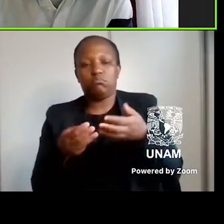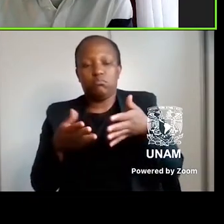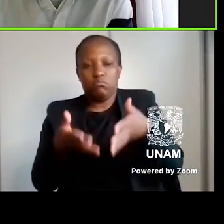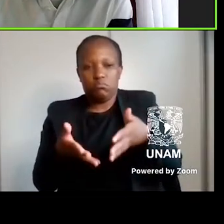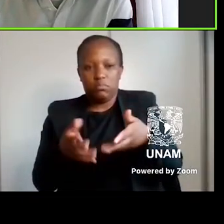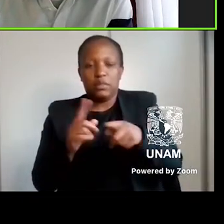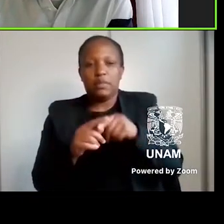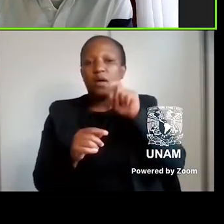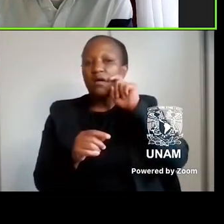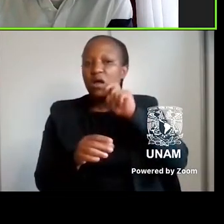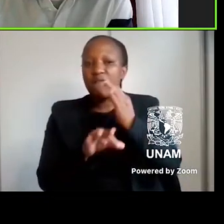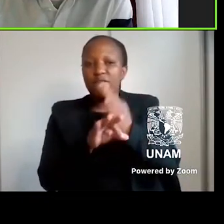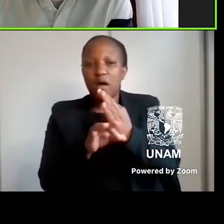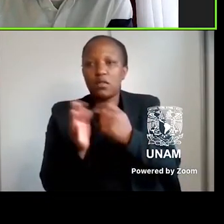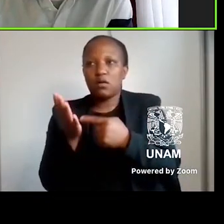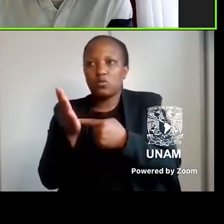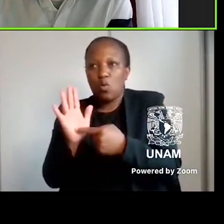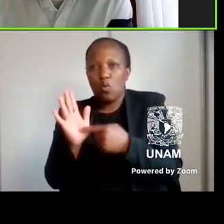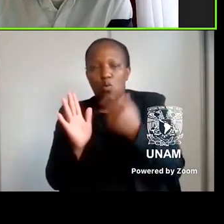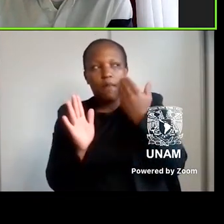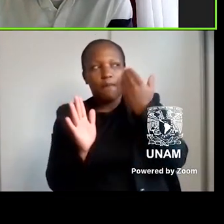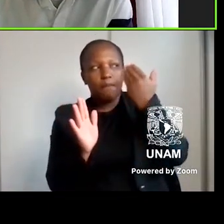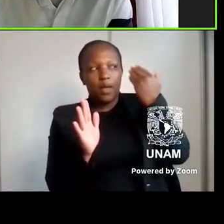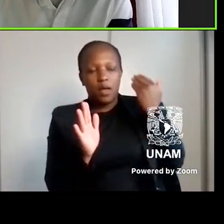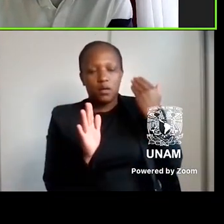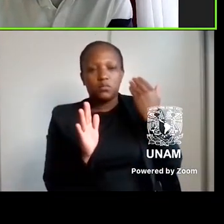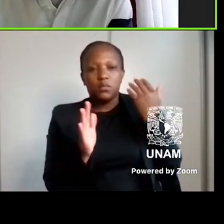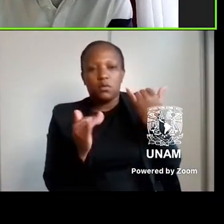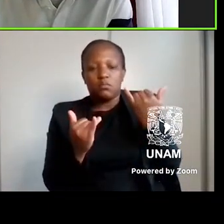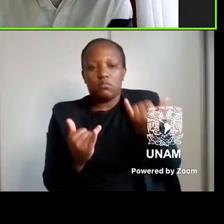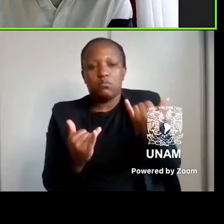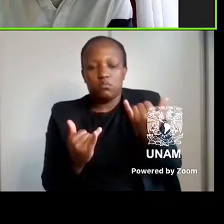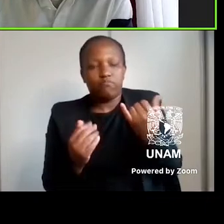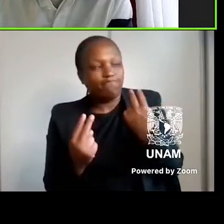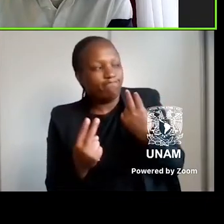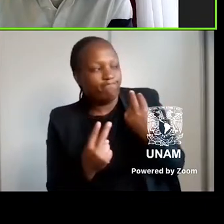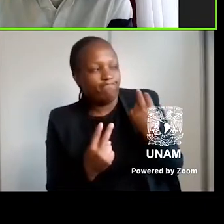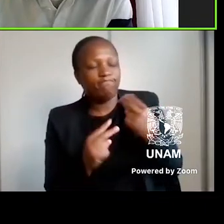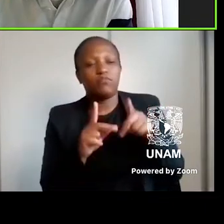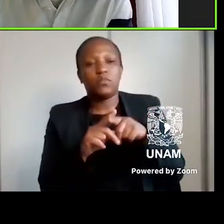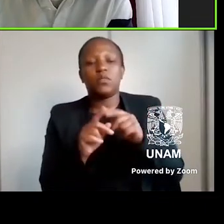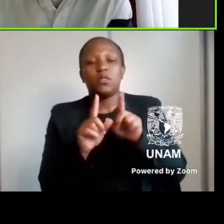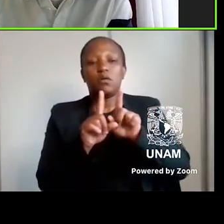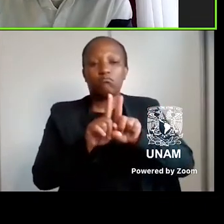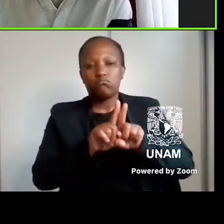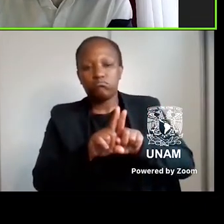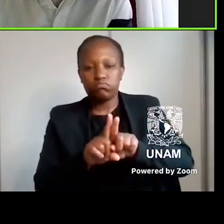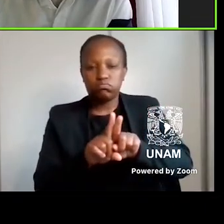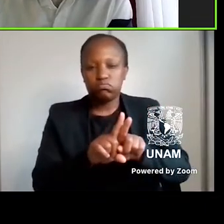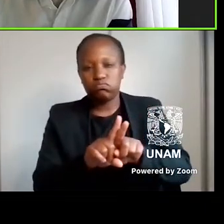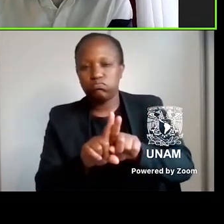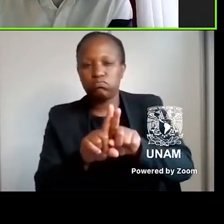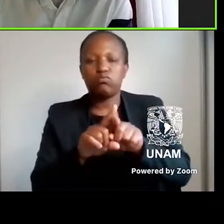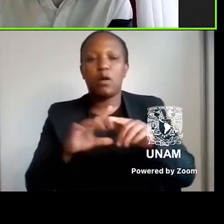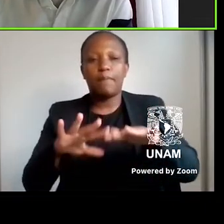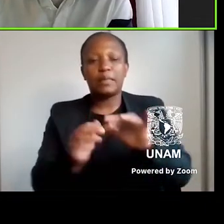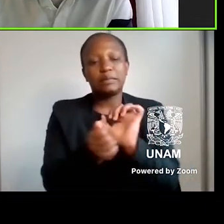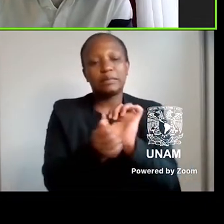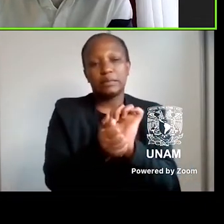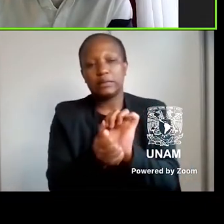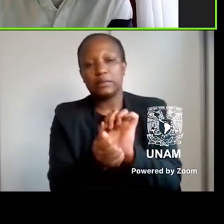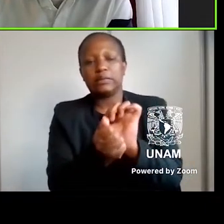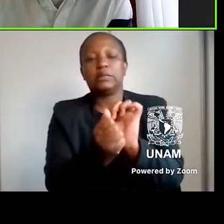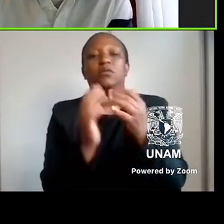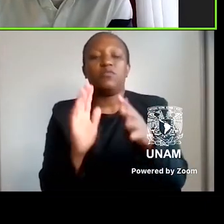photographs by assuming the postures of the subjects within, and she attempts to walk within the captured space. For Kurgan, new